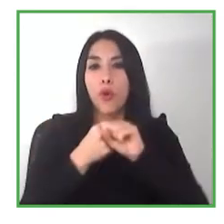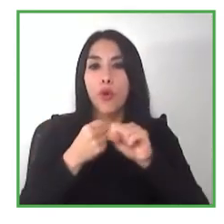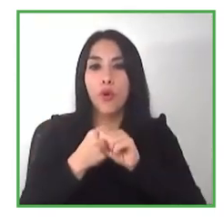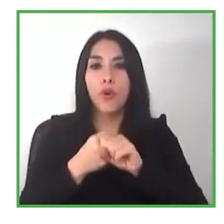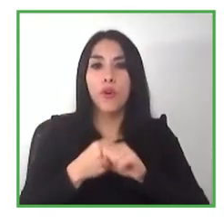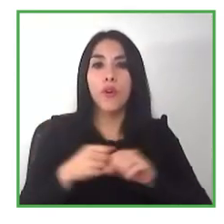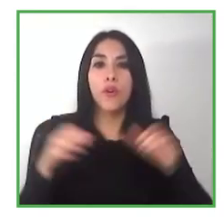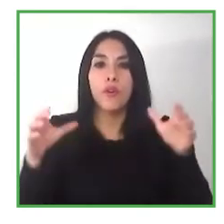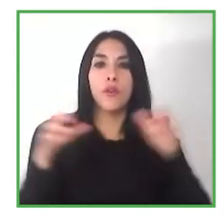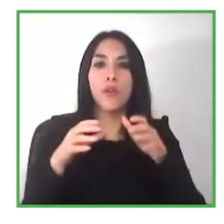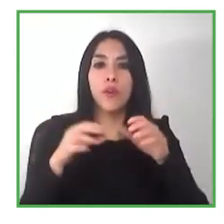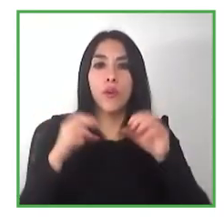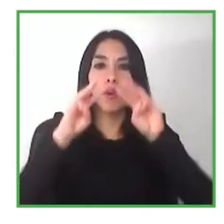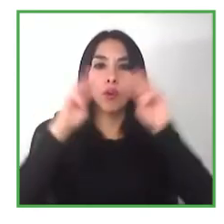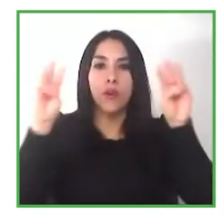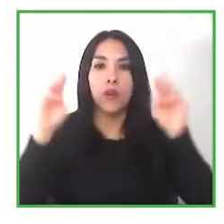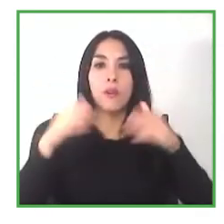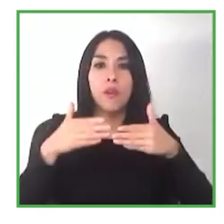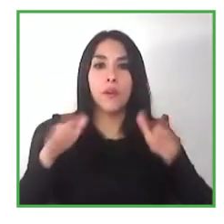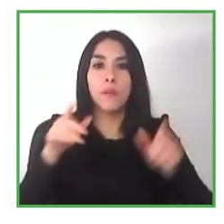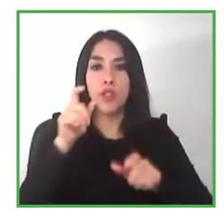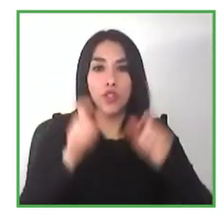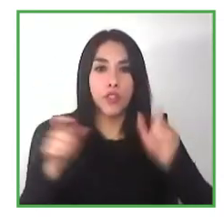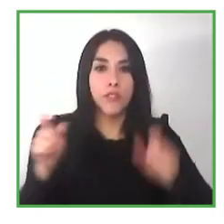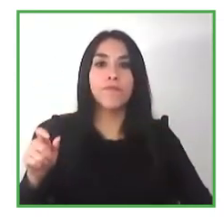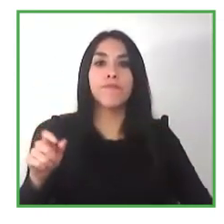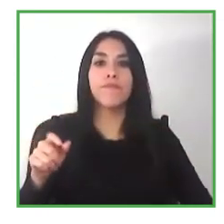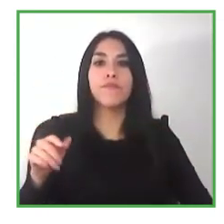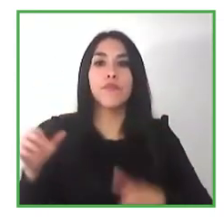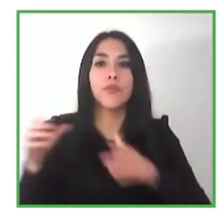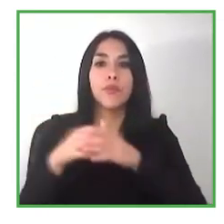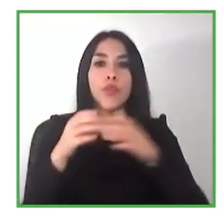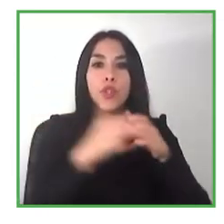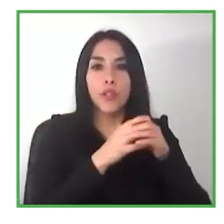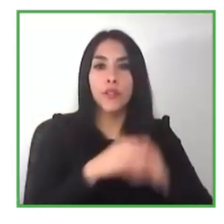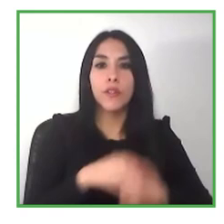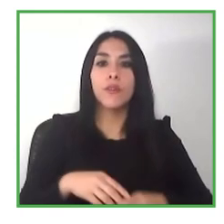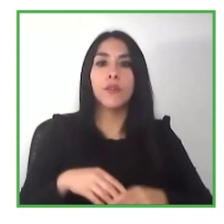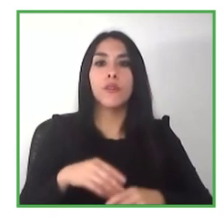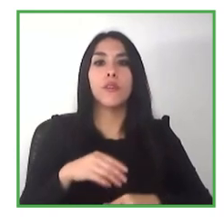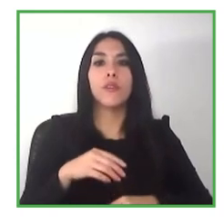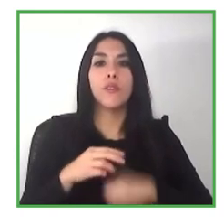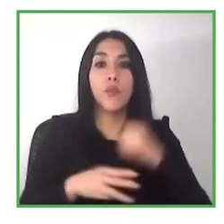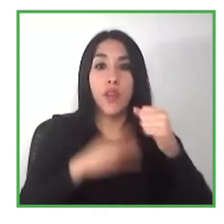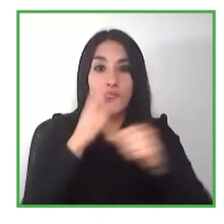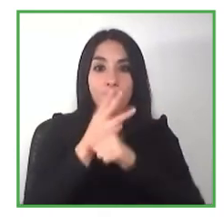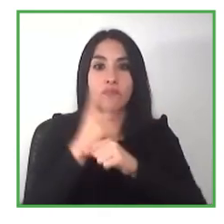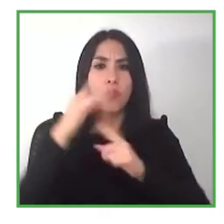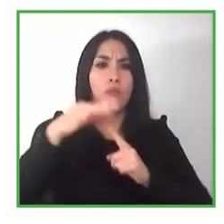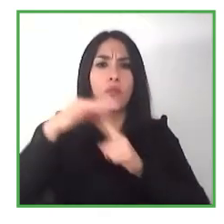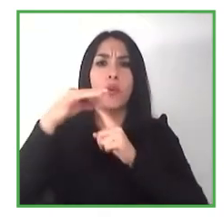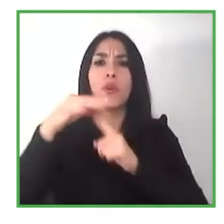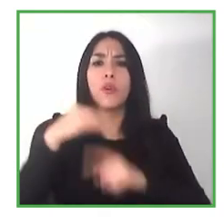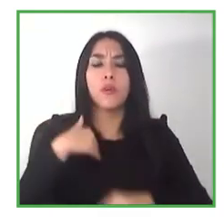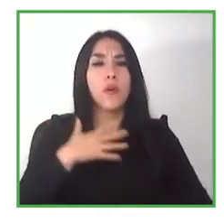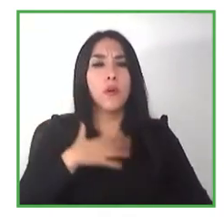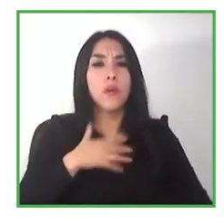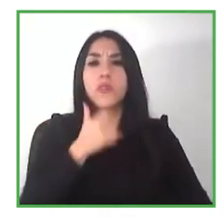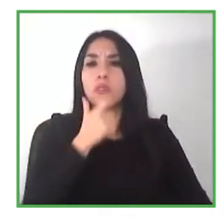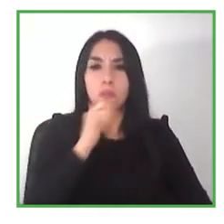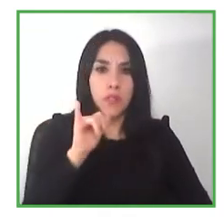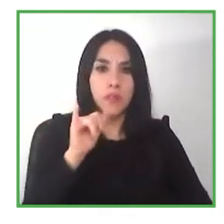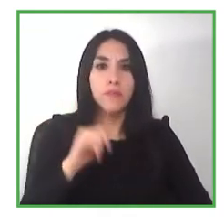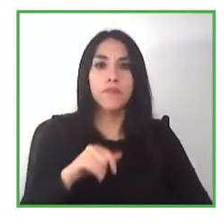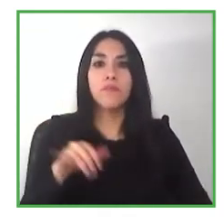not just the spanish speaking or the english speaking ones but for everyone we are here to